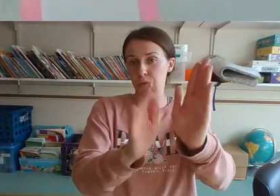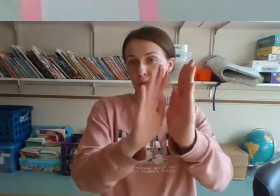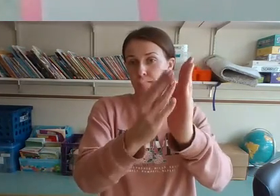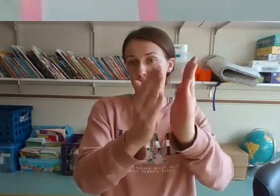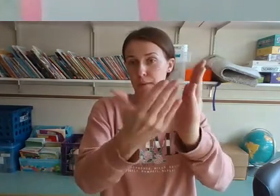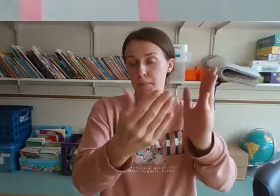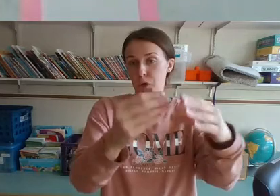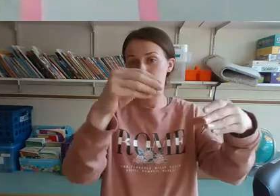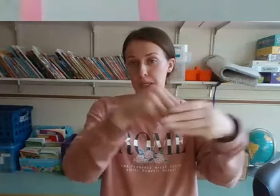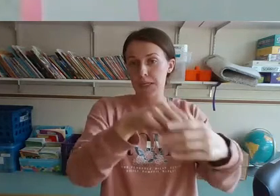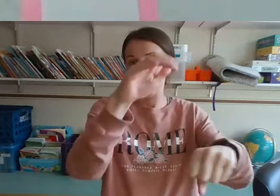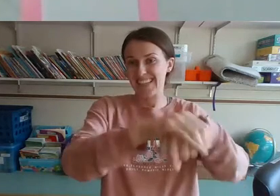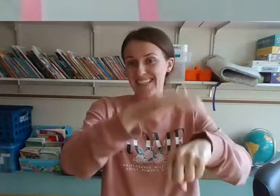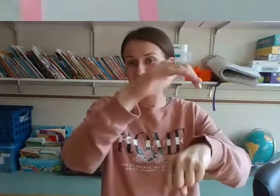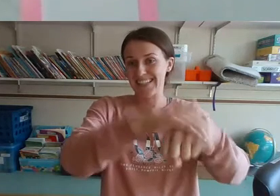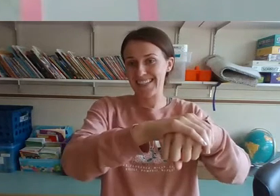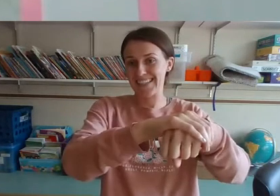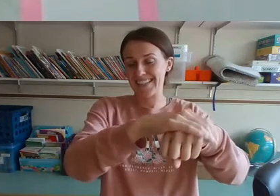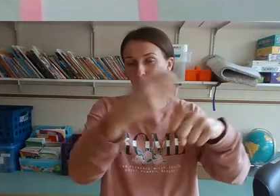now. Hold on one second.